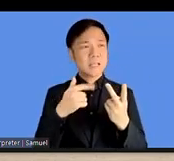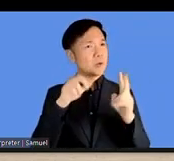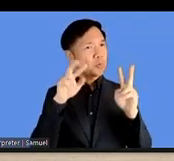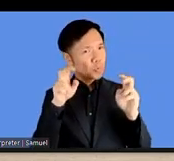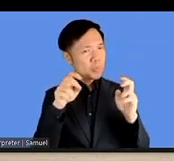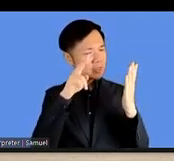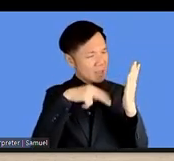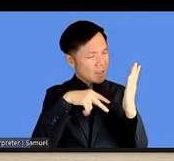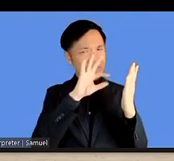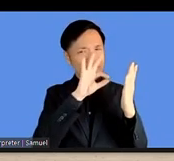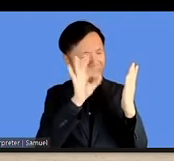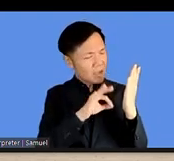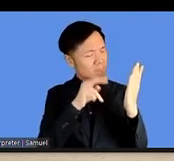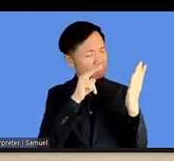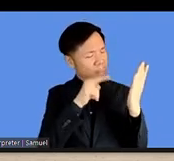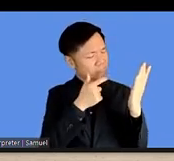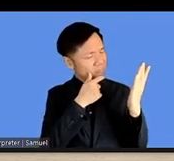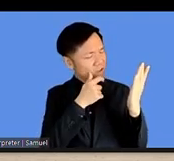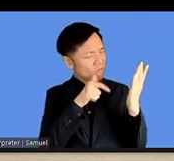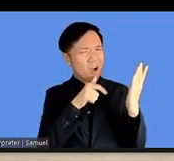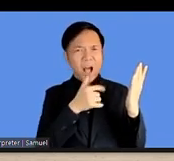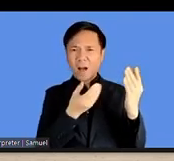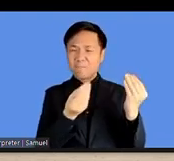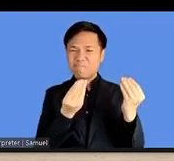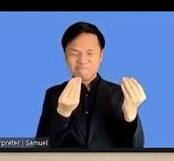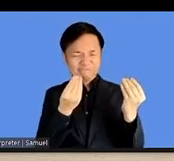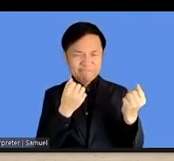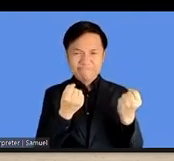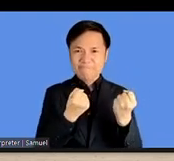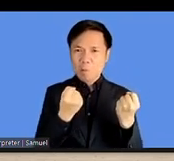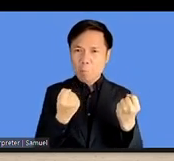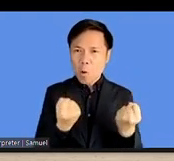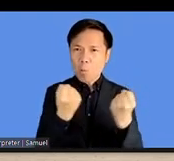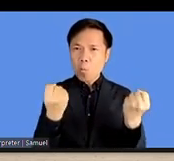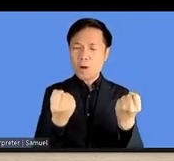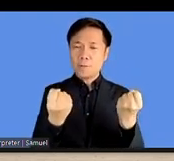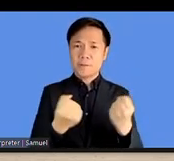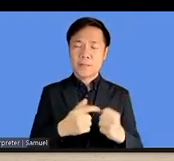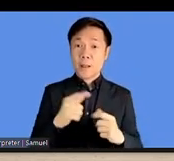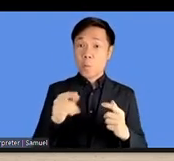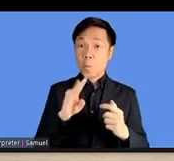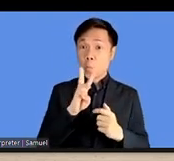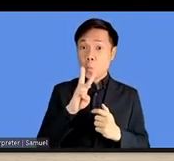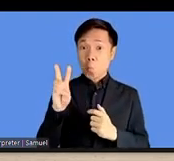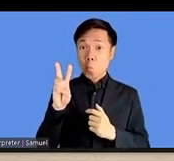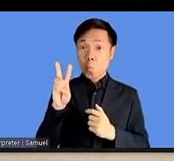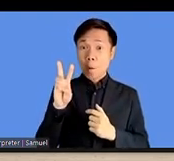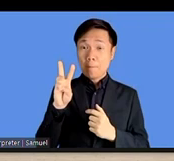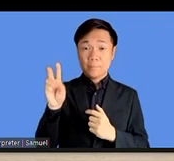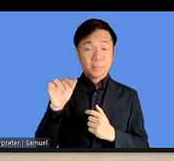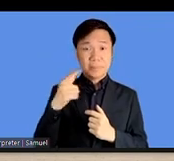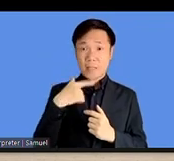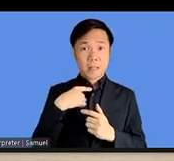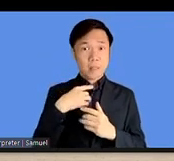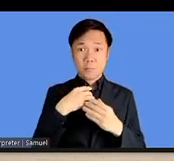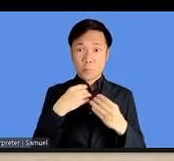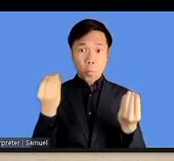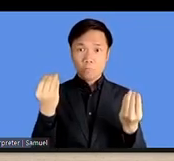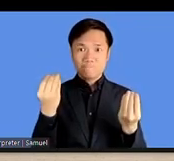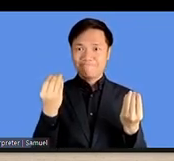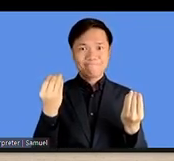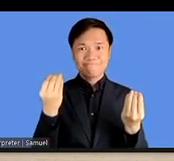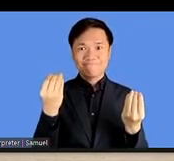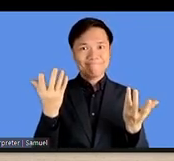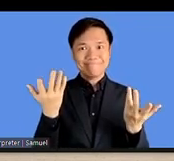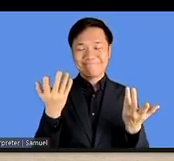with people looking into this area and speaking to people like web developers. And it's really clear that they have no idea what